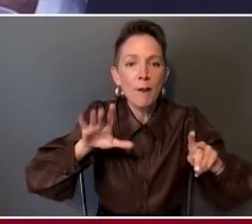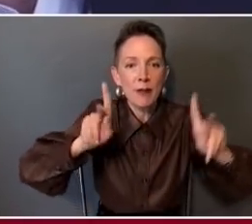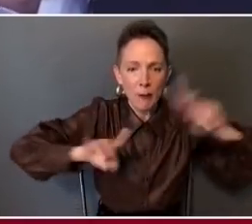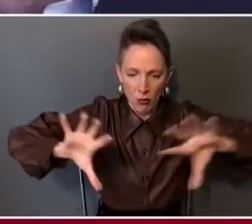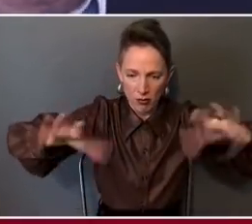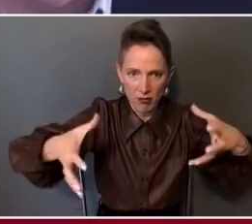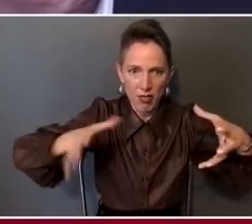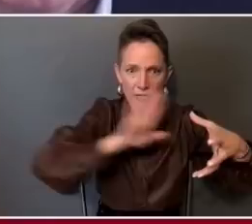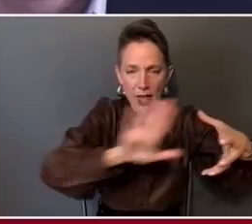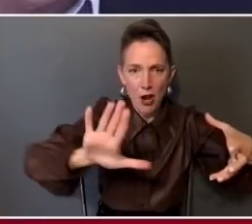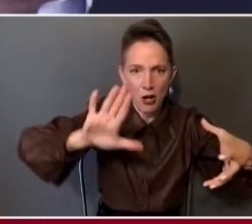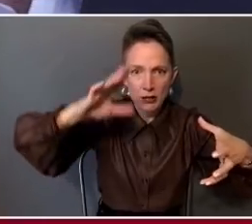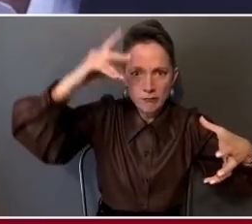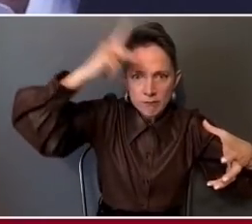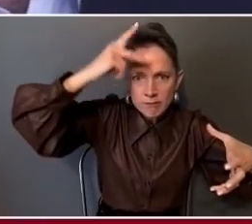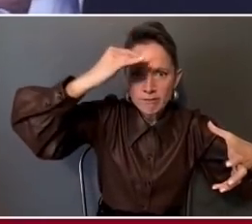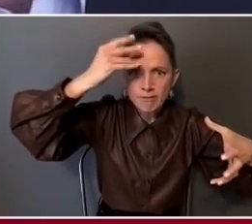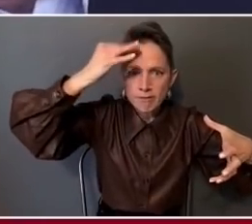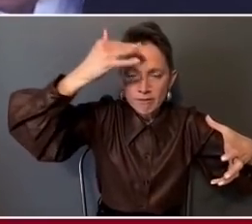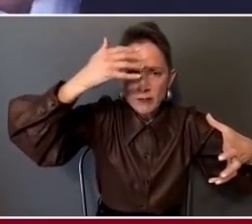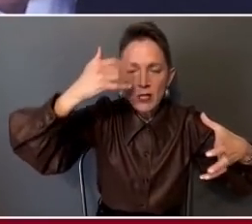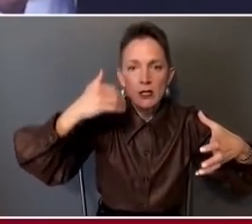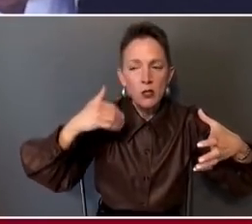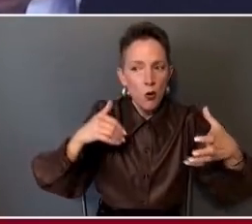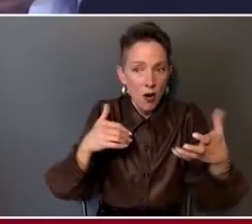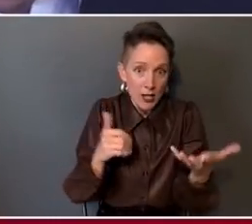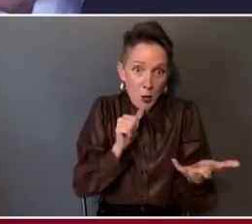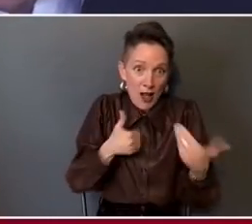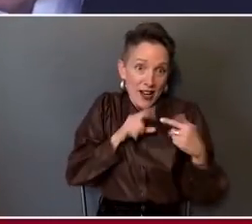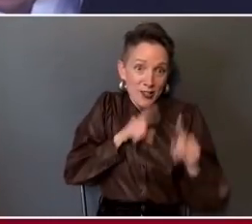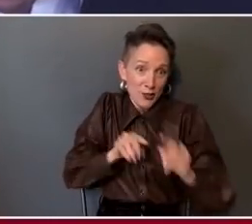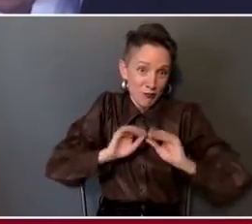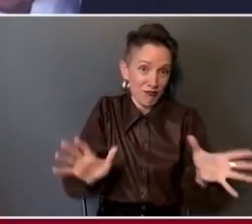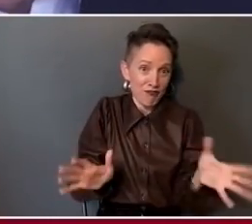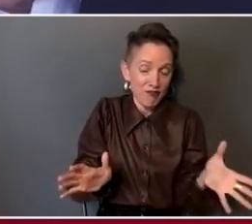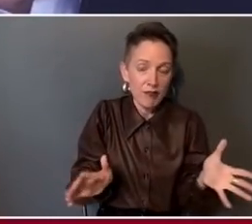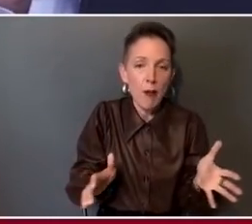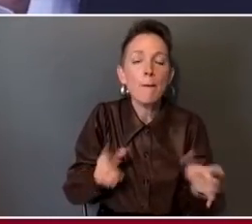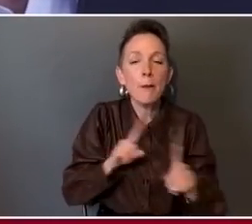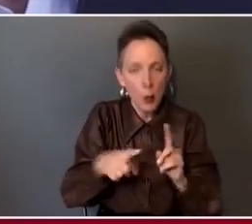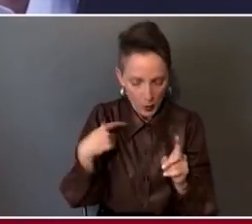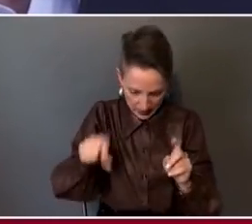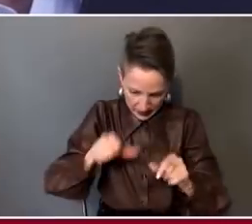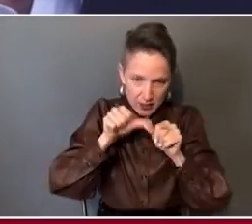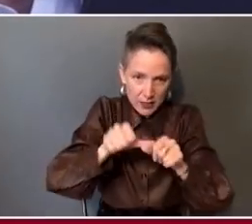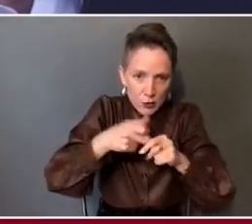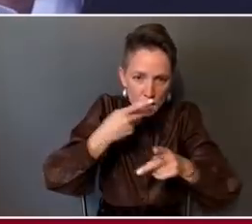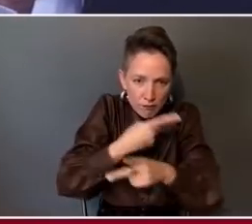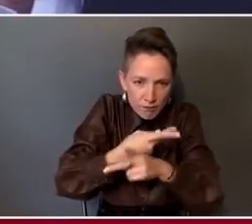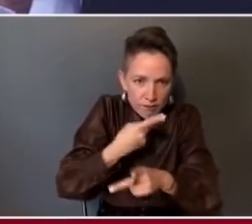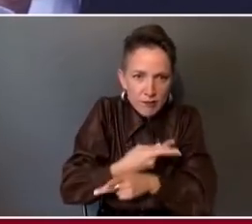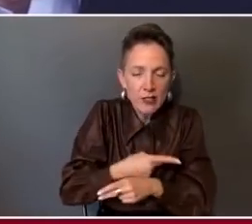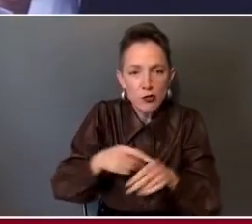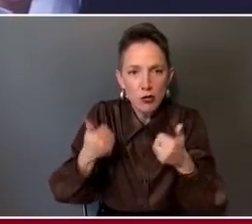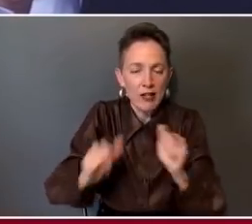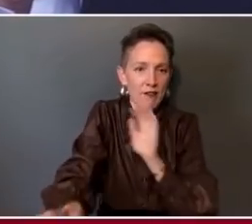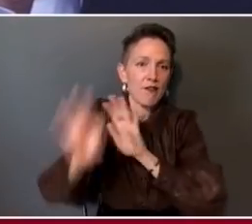have a good answer for that. But that doesn't mean we can't and shouldn't keep trying to find that answer. Great.